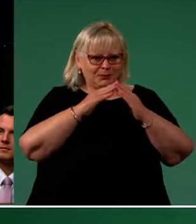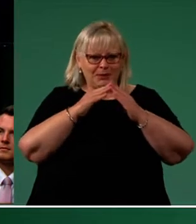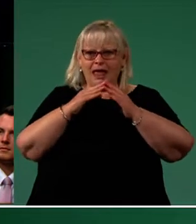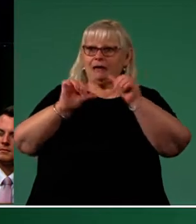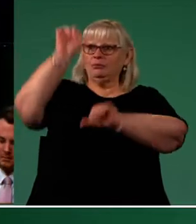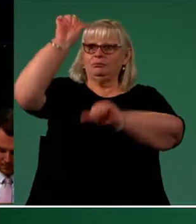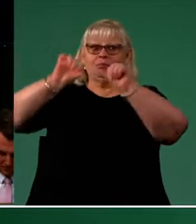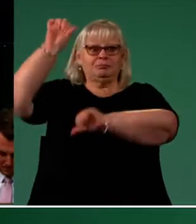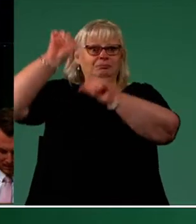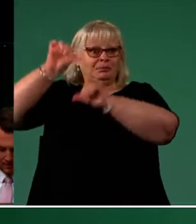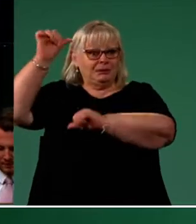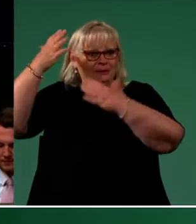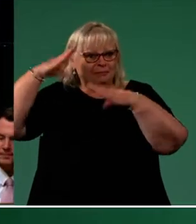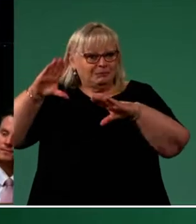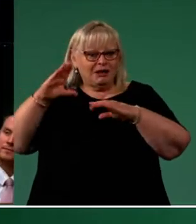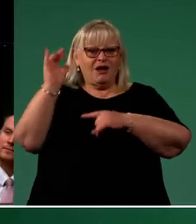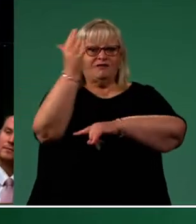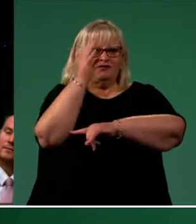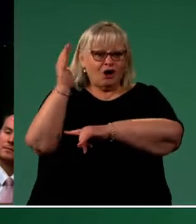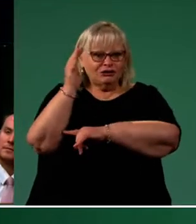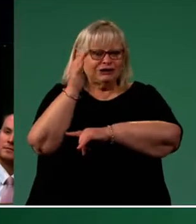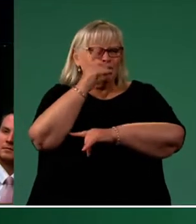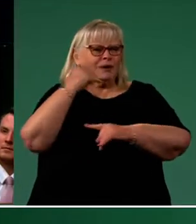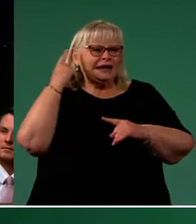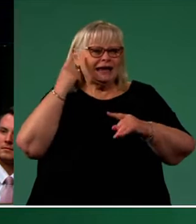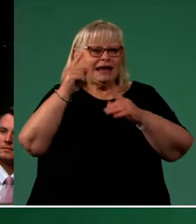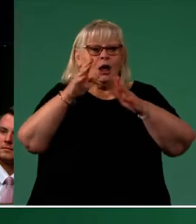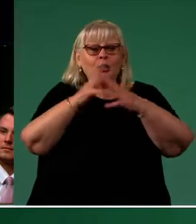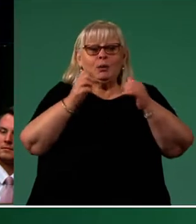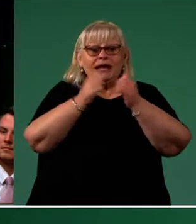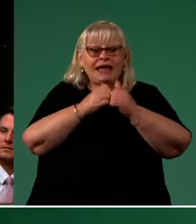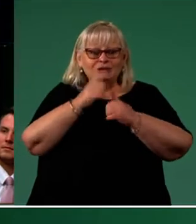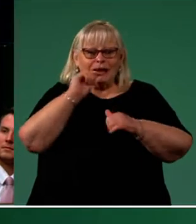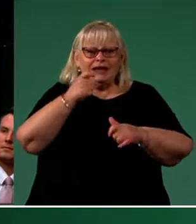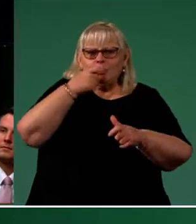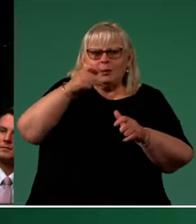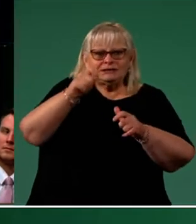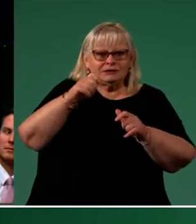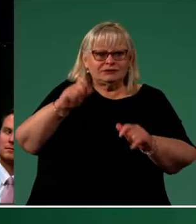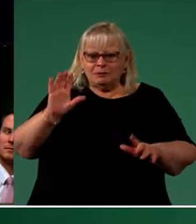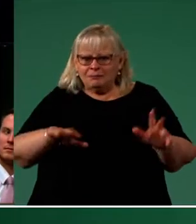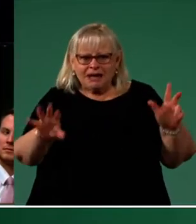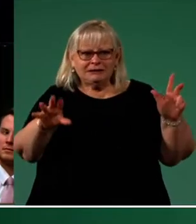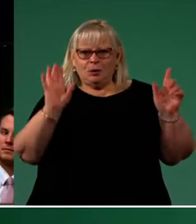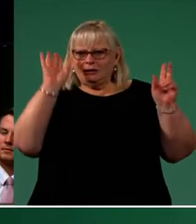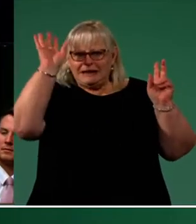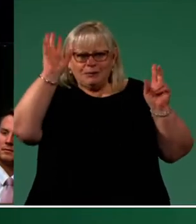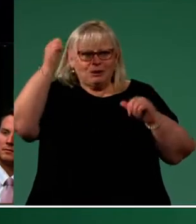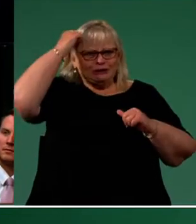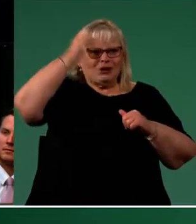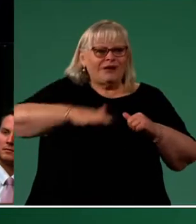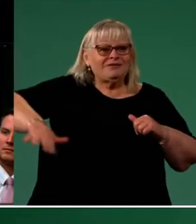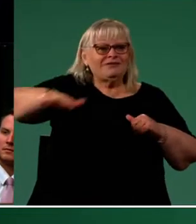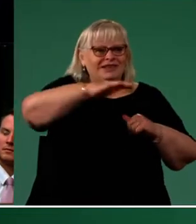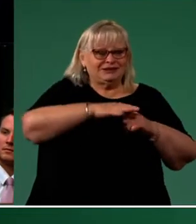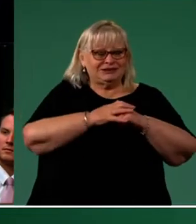protected urban forests and the weekend whistles at netball courts and soccer fields. Mr Speaker, for the last 16 years, Bennelong has